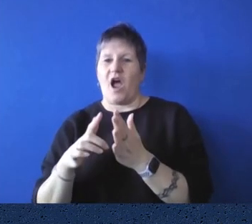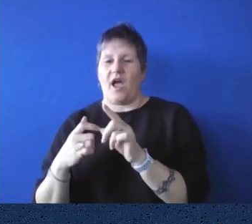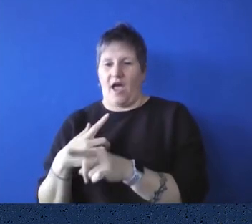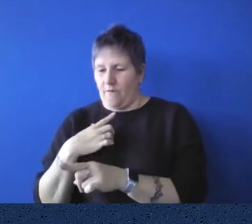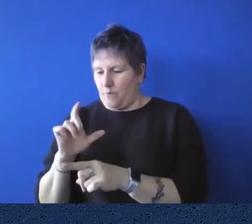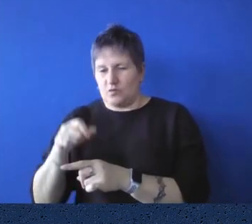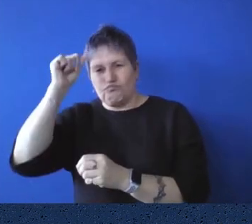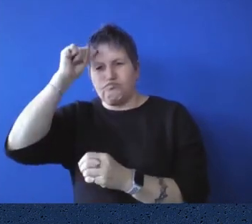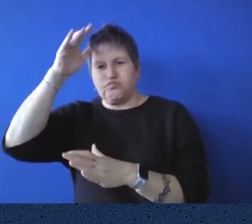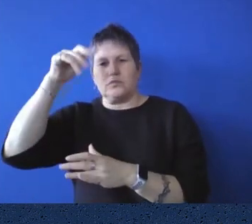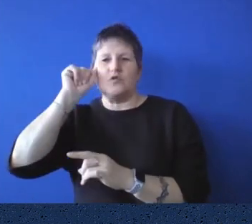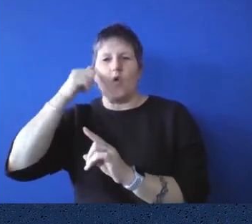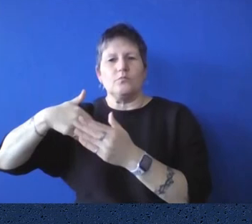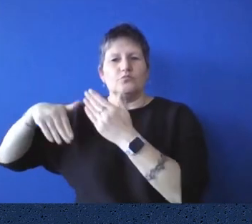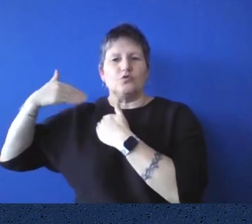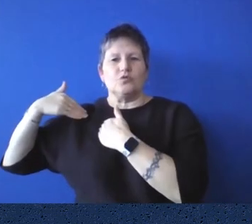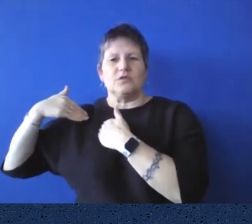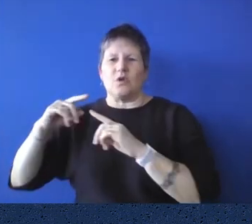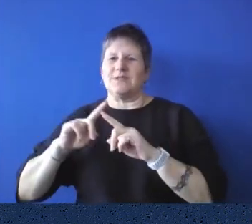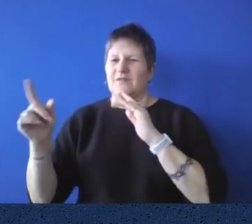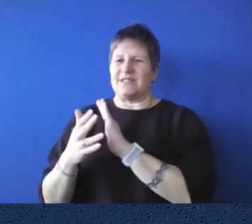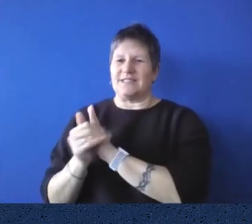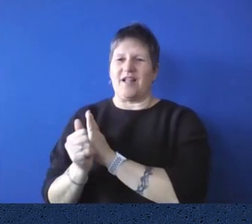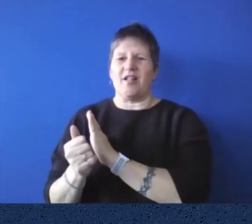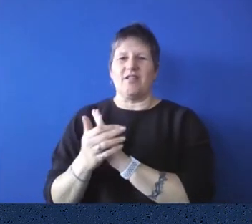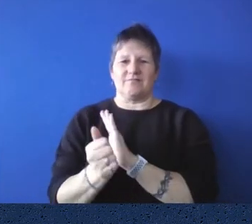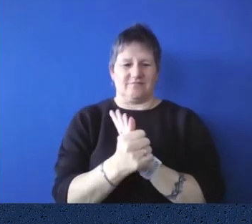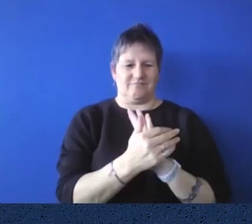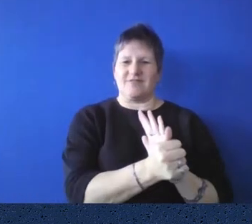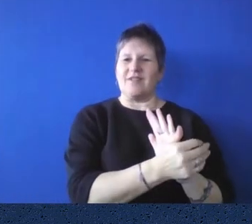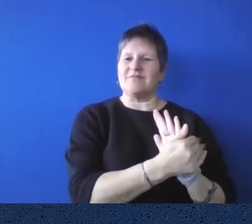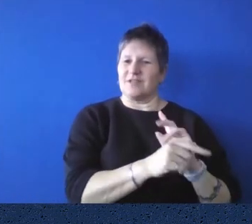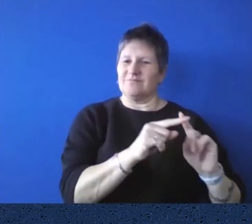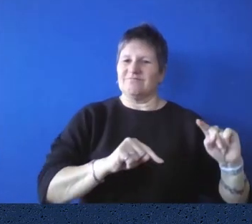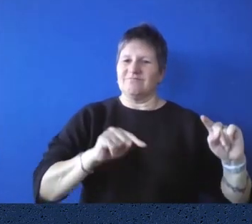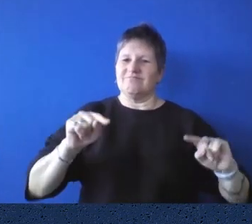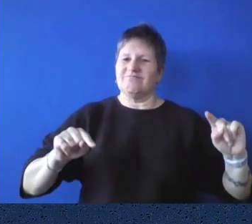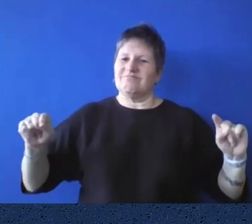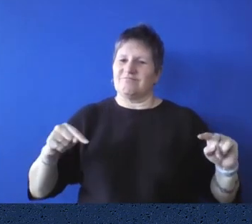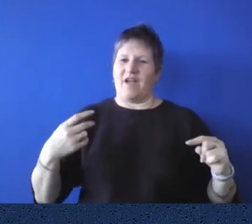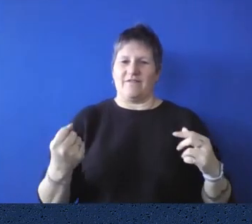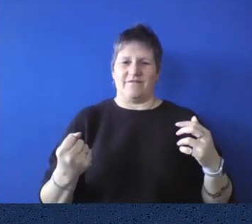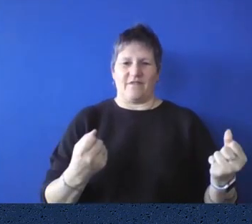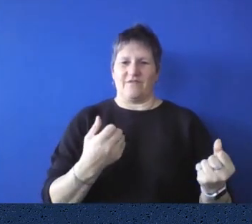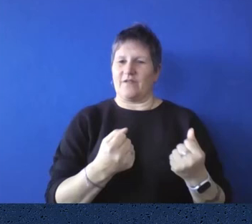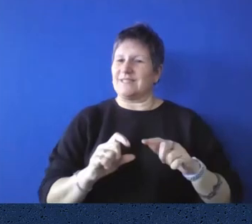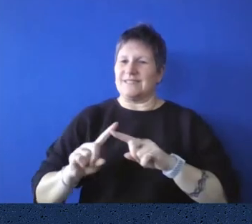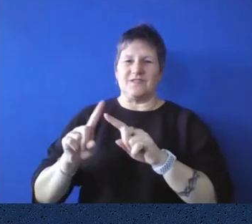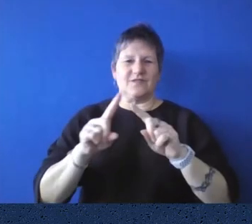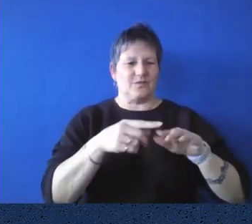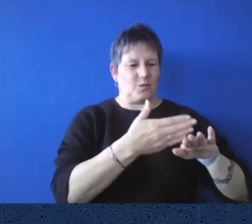So, um, a range of skills. Um, we all do a range of, um, um, work and